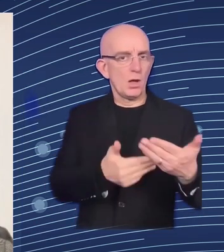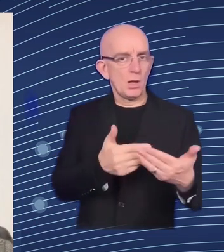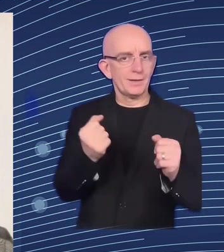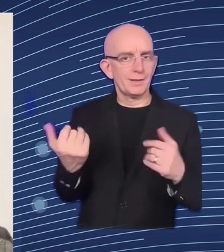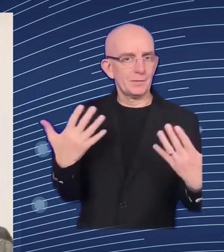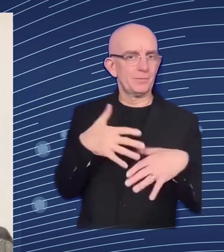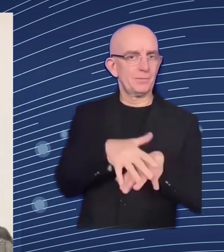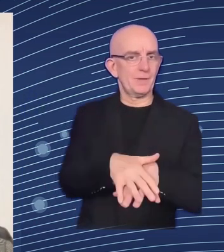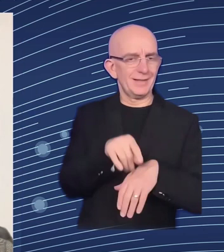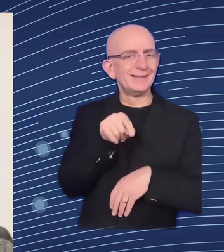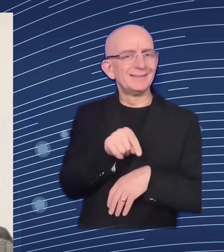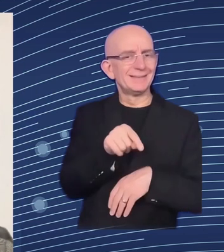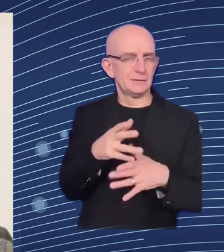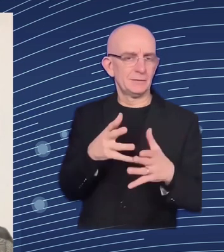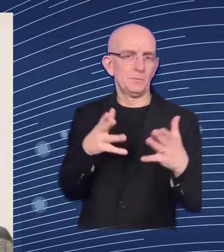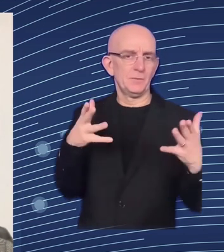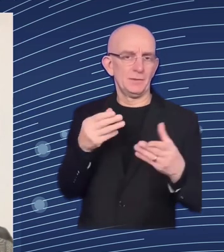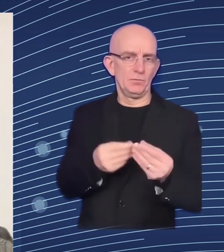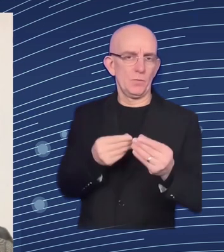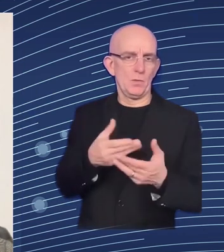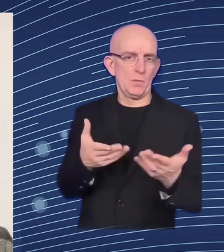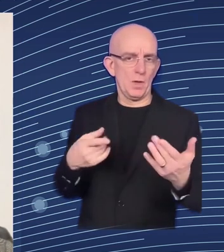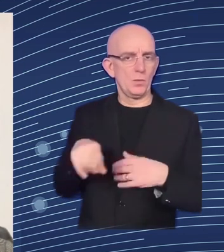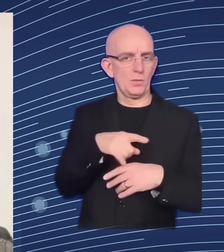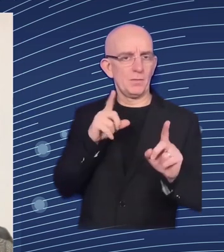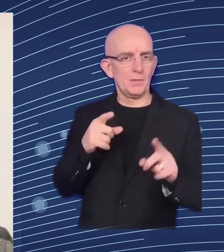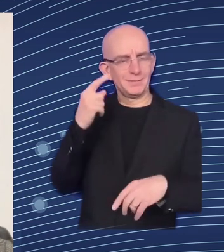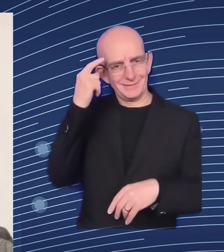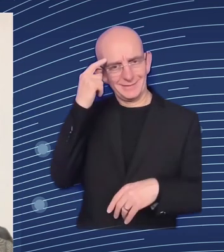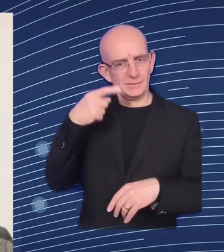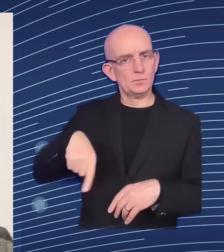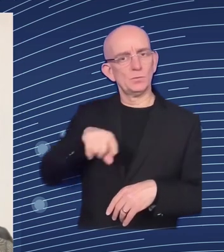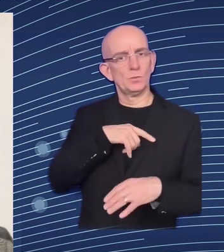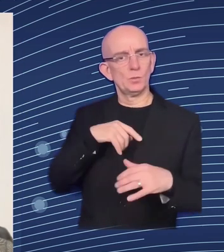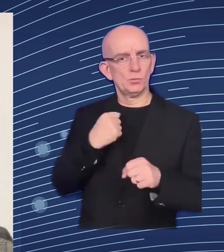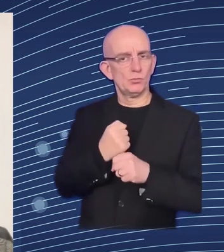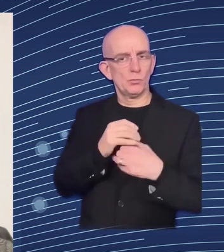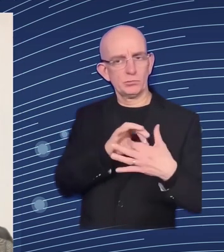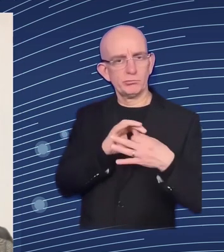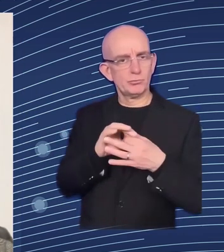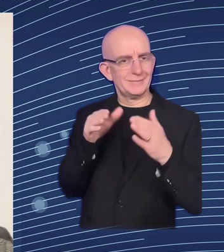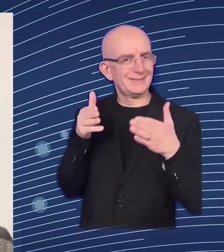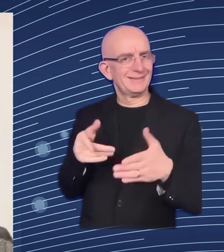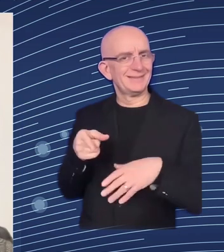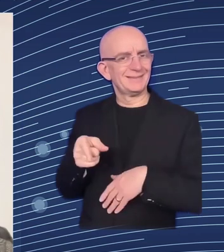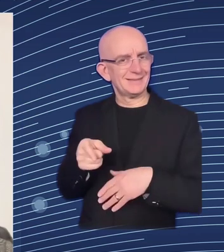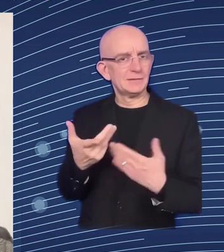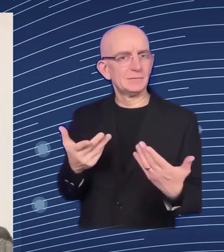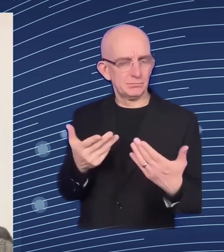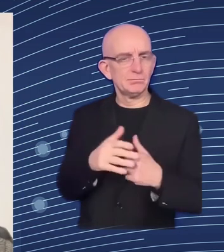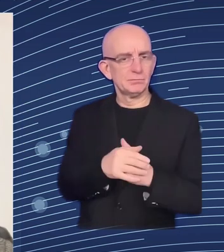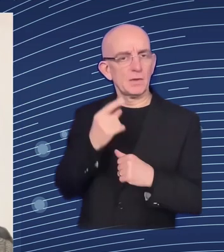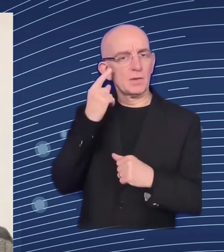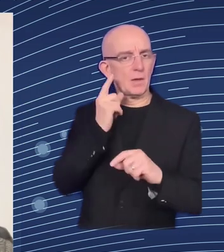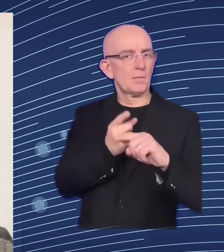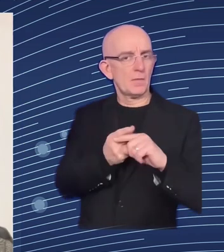something that was mentioned earlier the the issue of how to um encourage uh people who have left the country back to the country and that